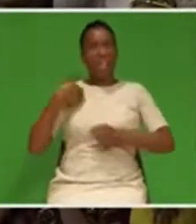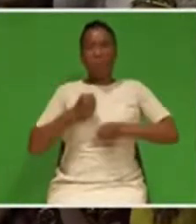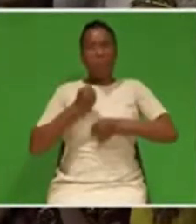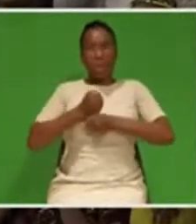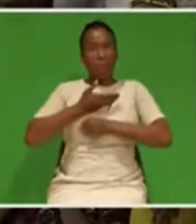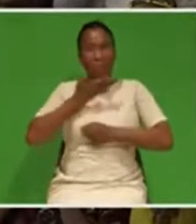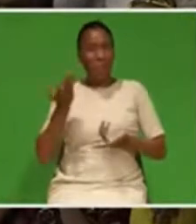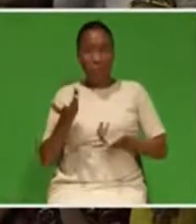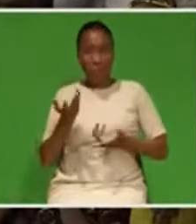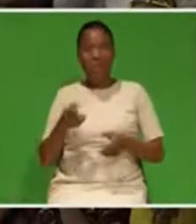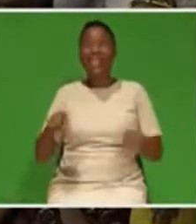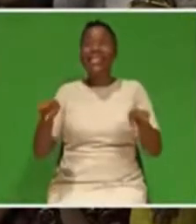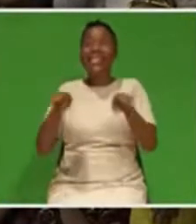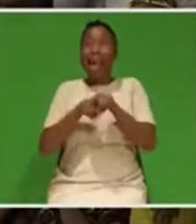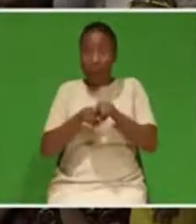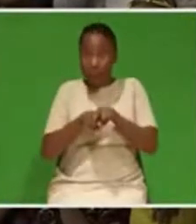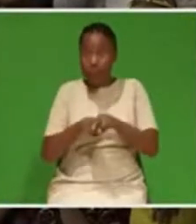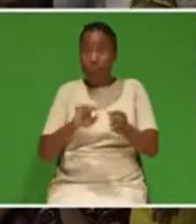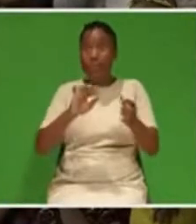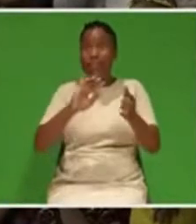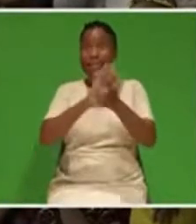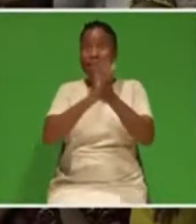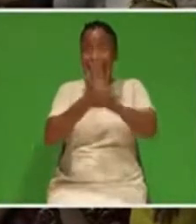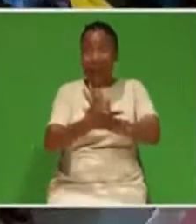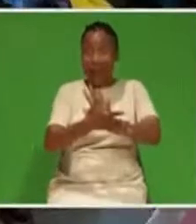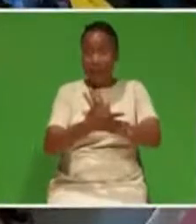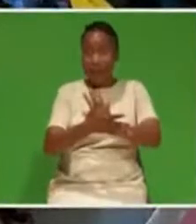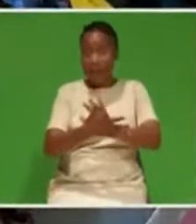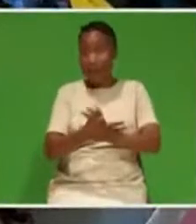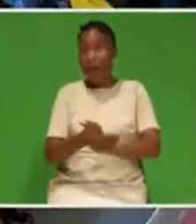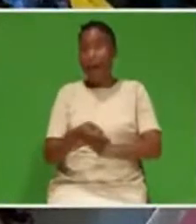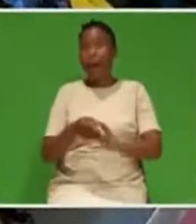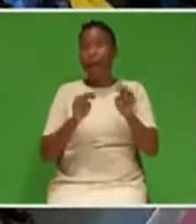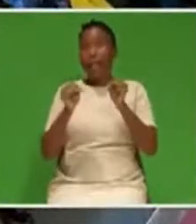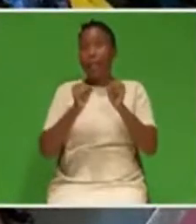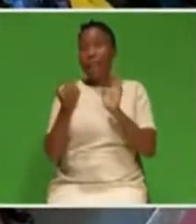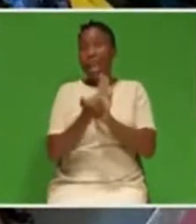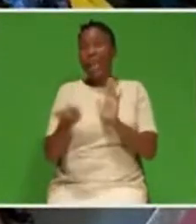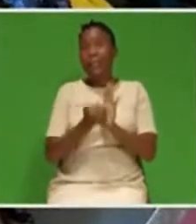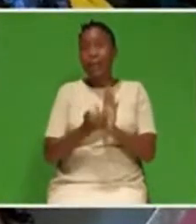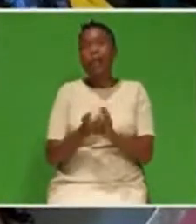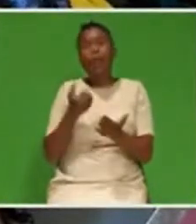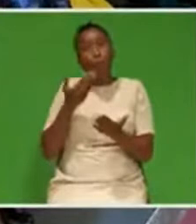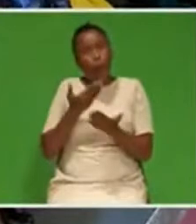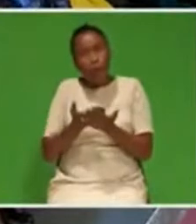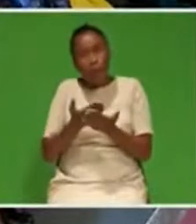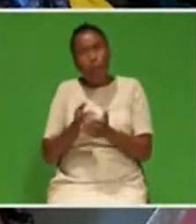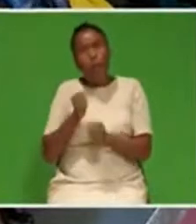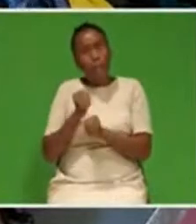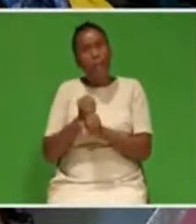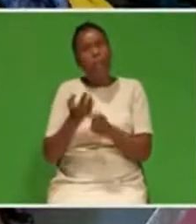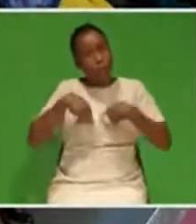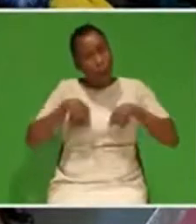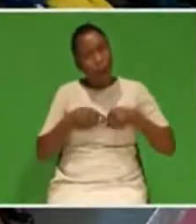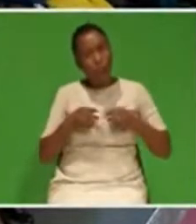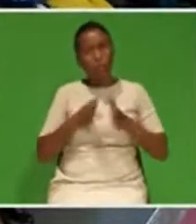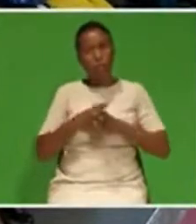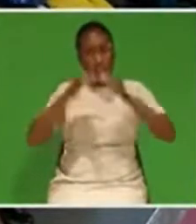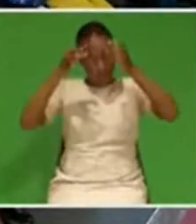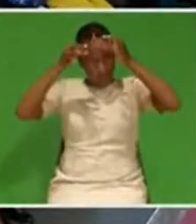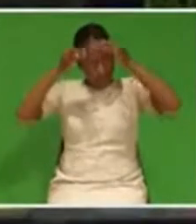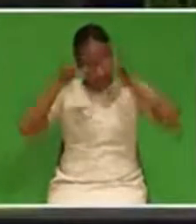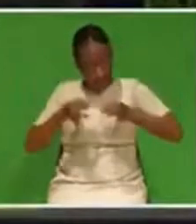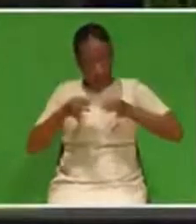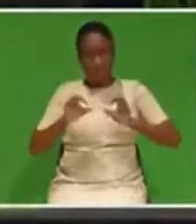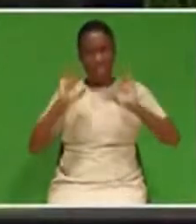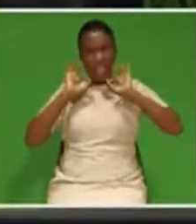disaster management act that made it possible for us to take decisive, effective,